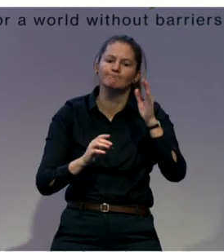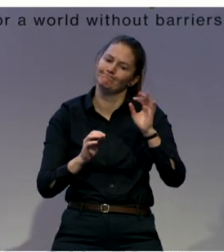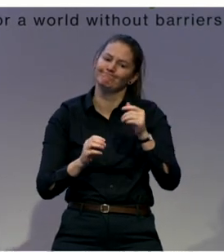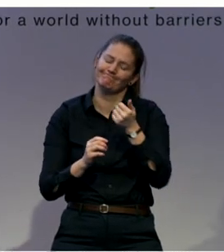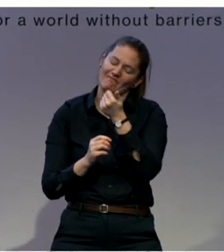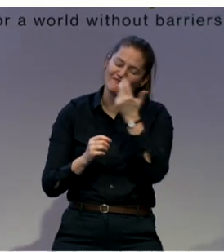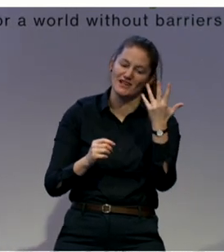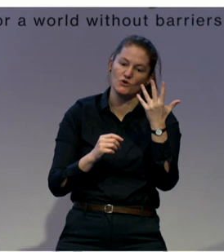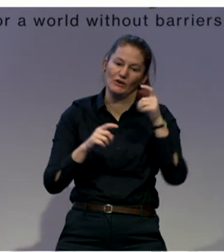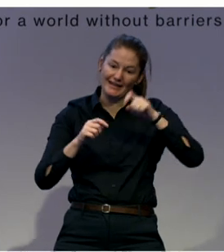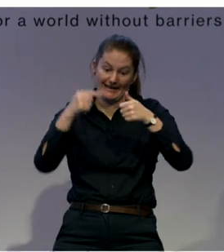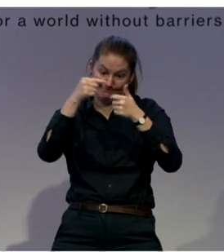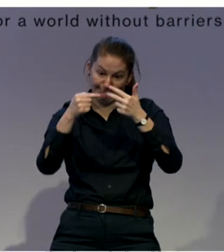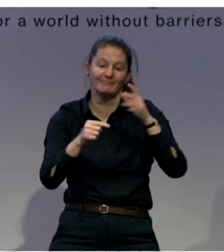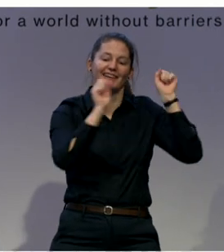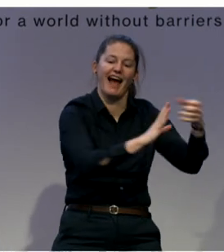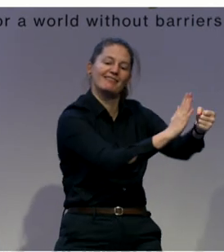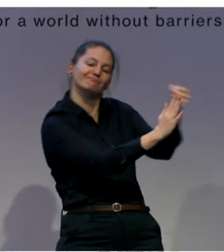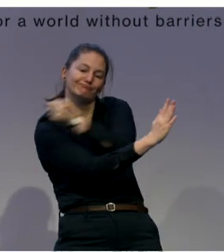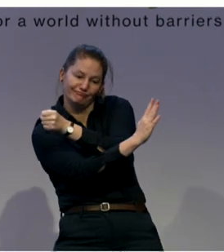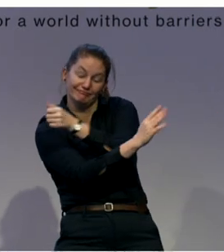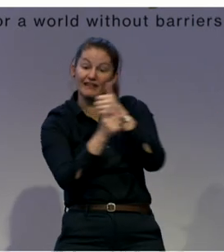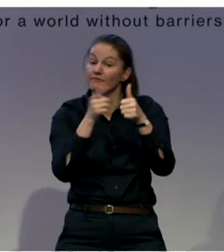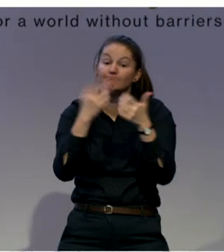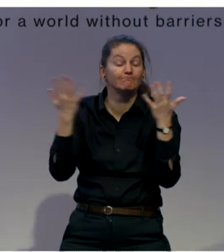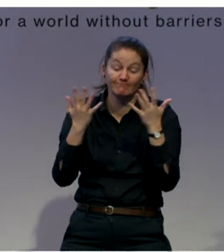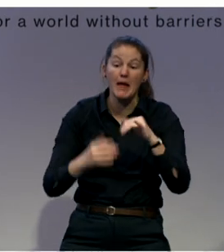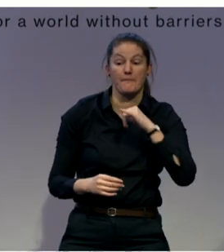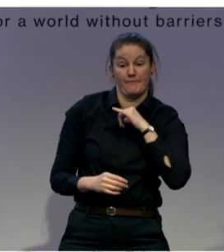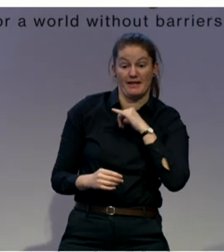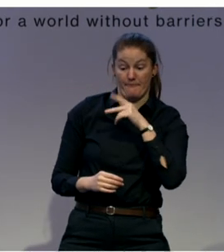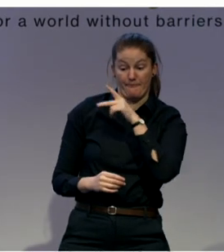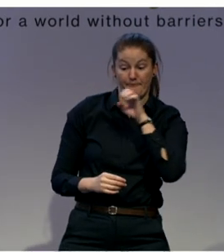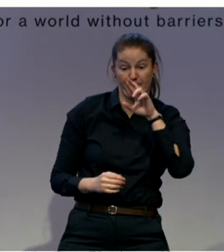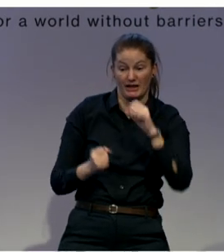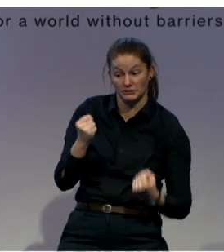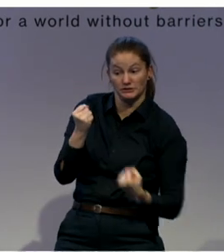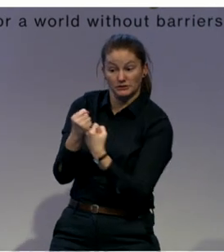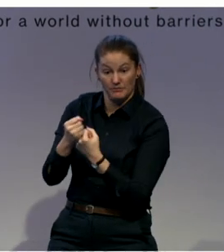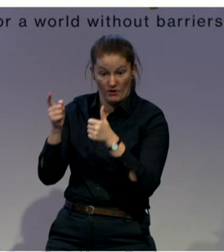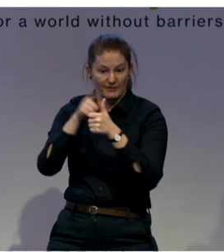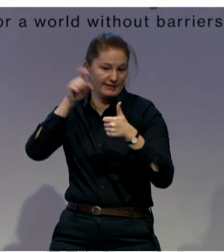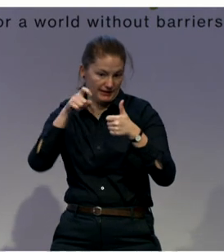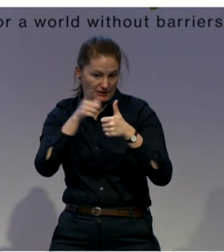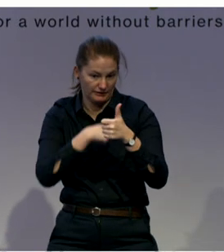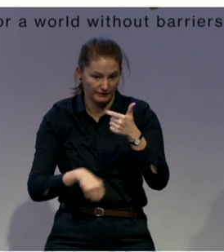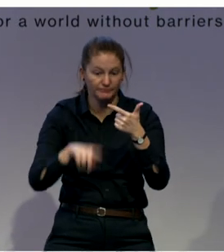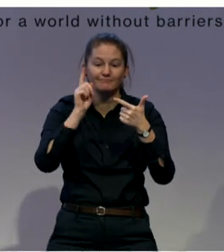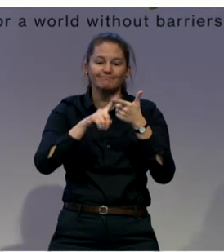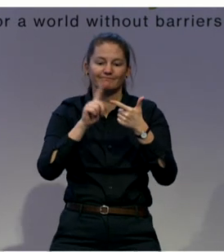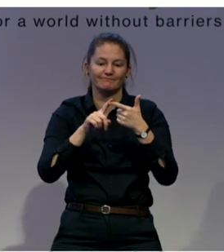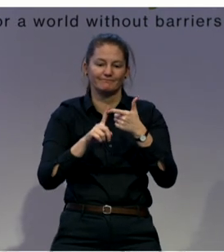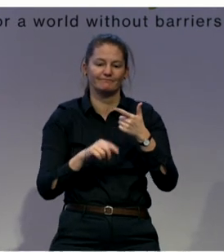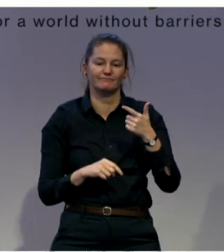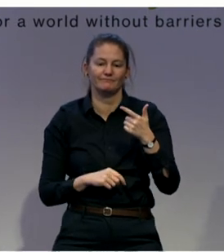You need to have some campaigns about stigma and hate crime to actually change the image of disability. You